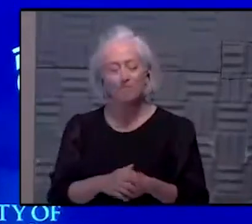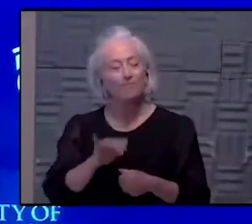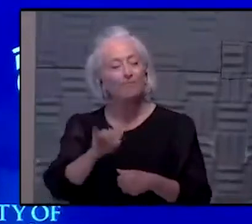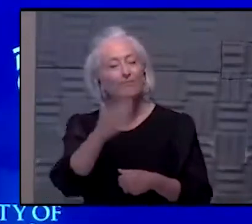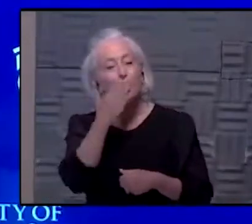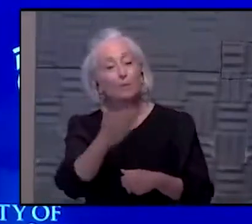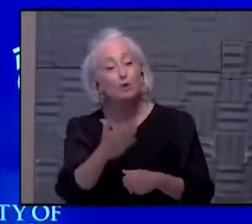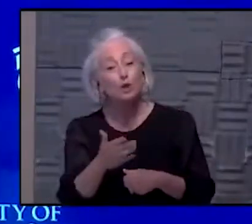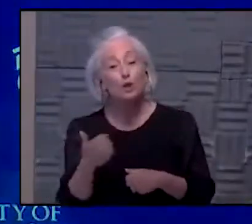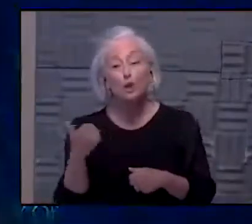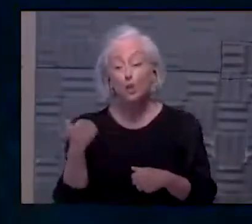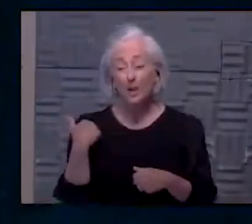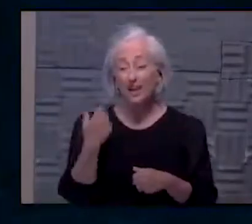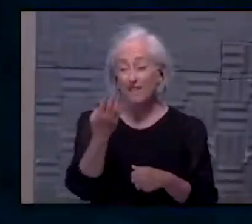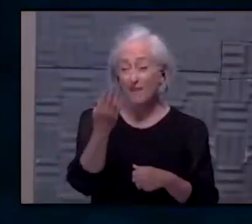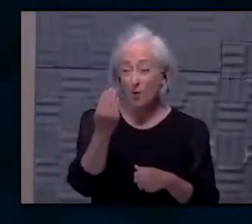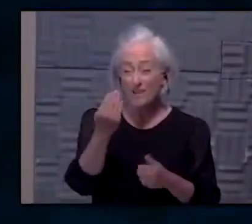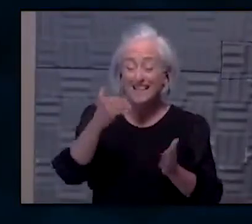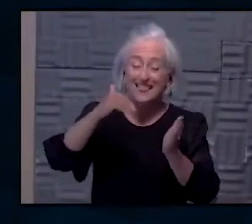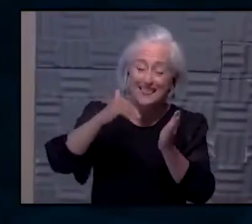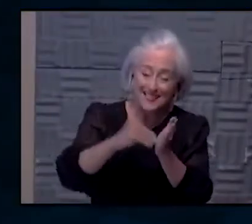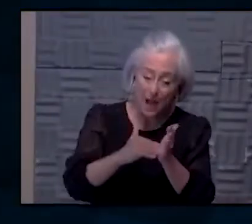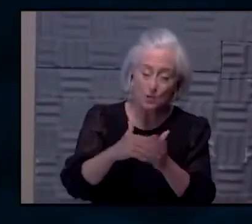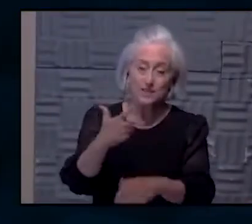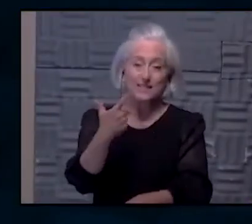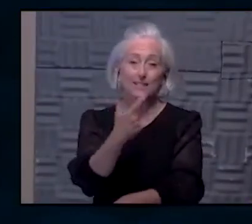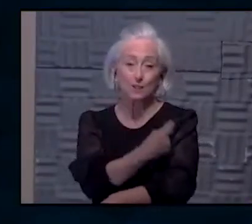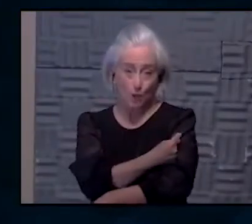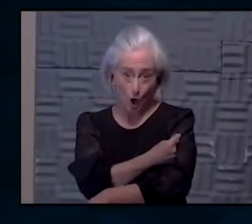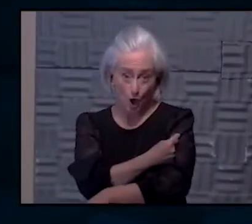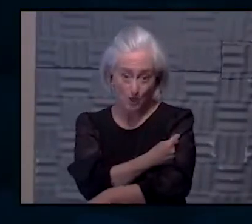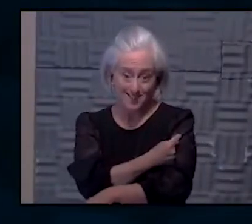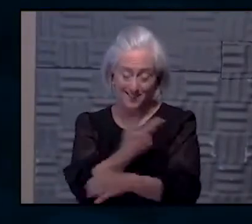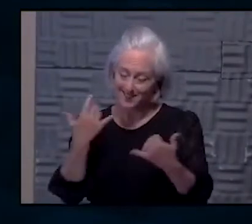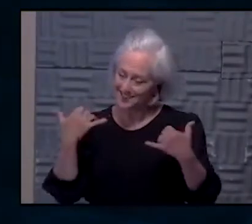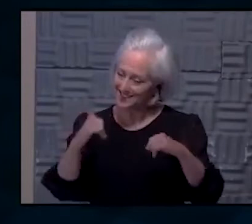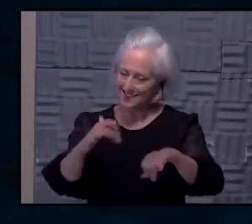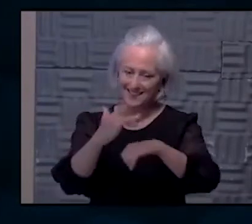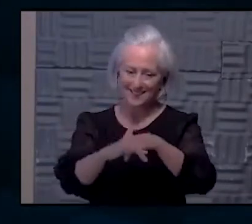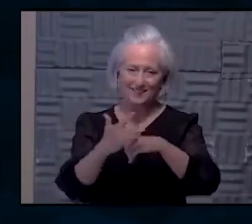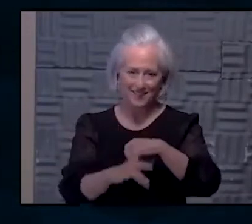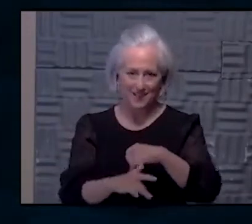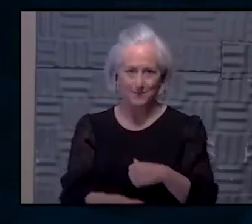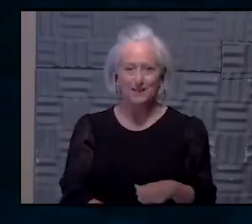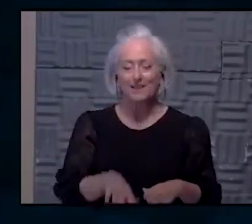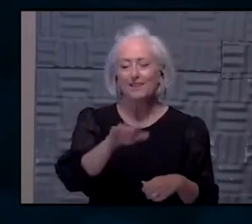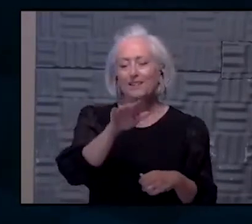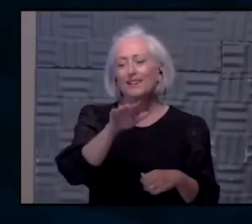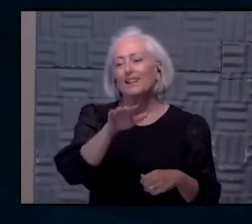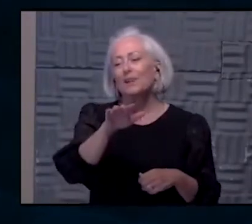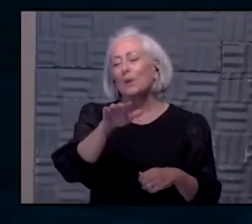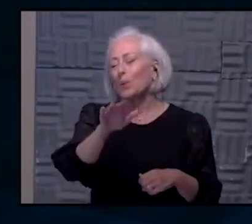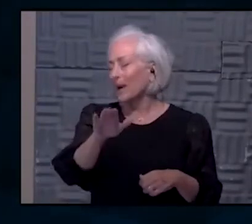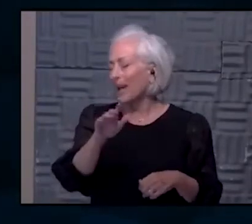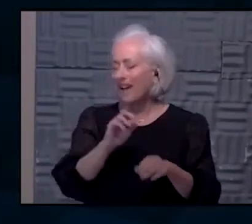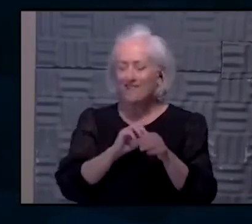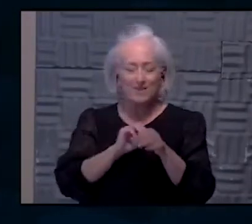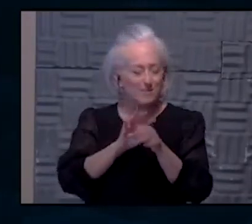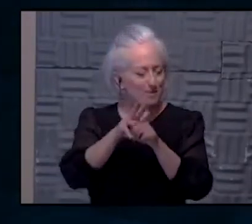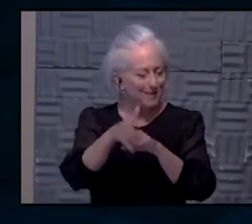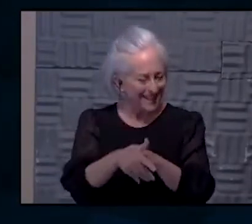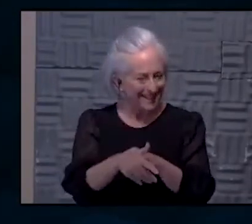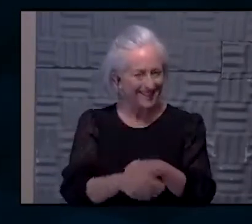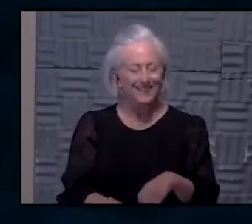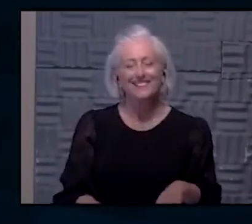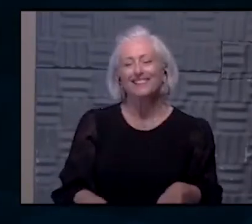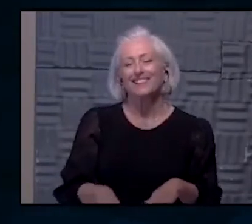we have 14,000 doses, and I can make up a song about 14,000 based on the 582,600 minutes from rent, but I'm not going to do that because